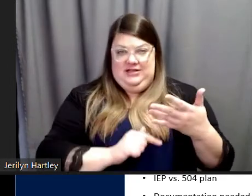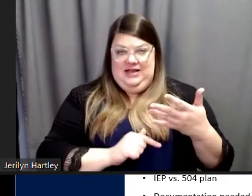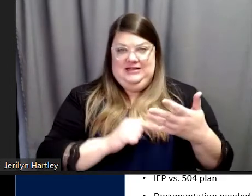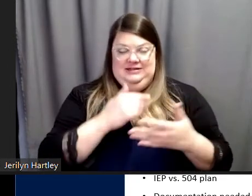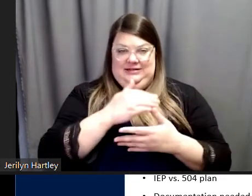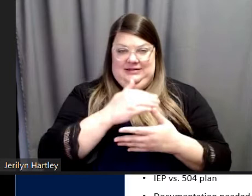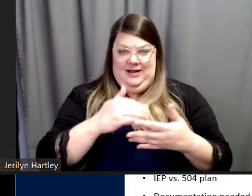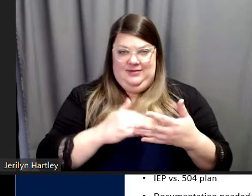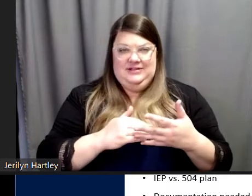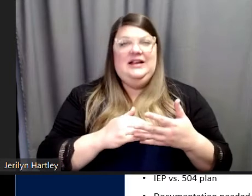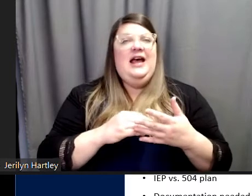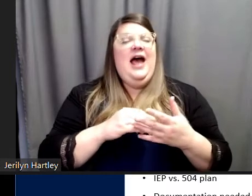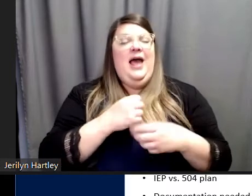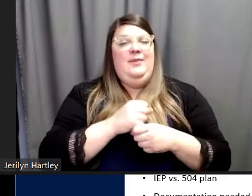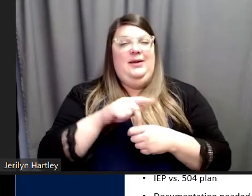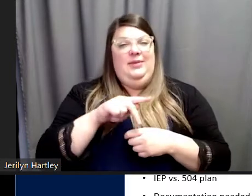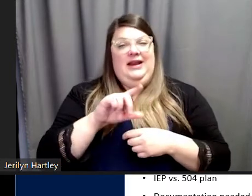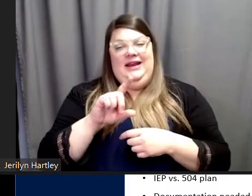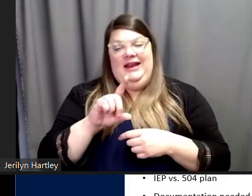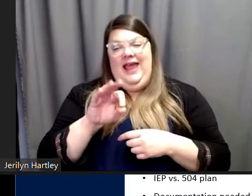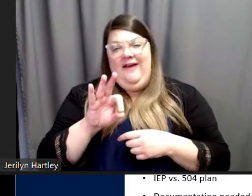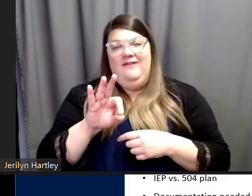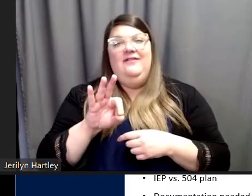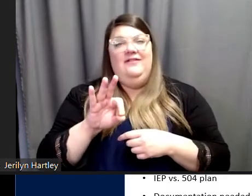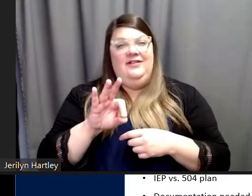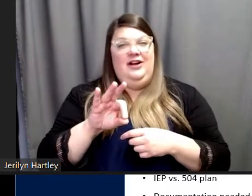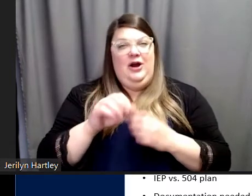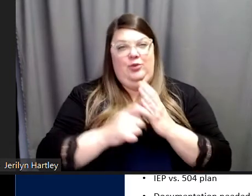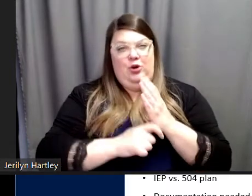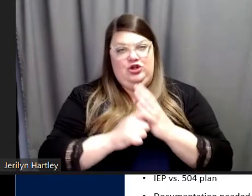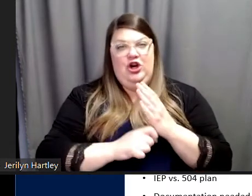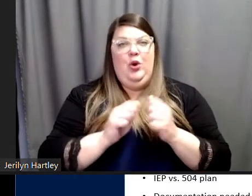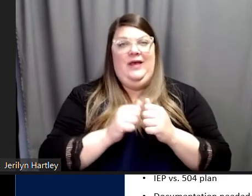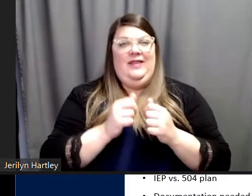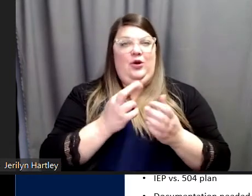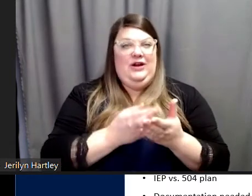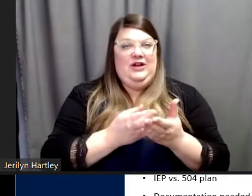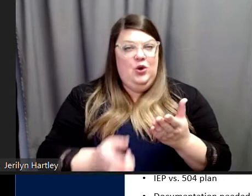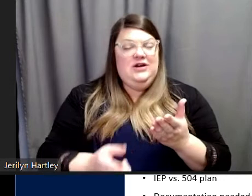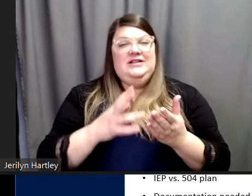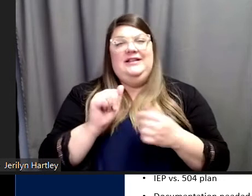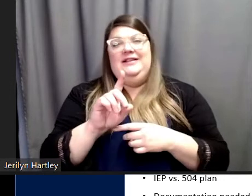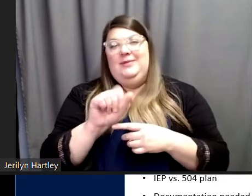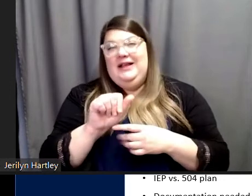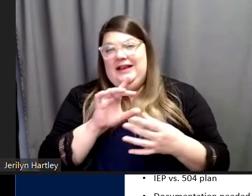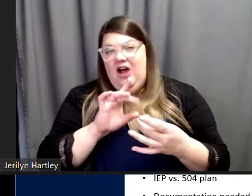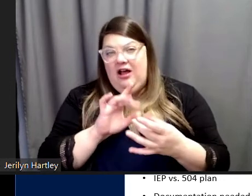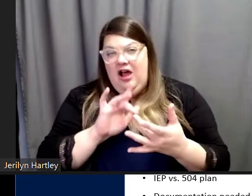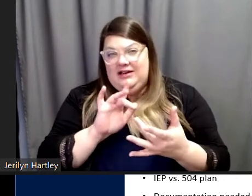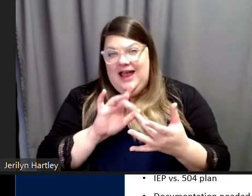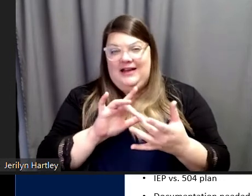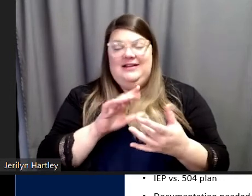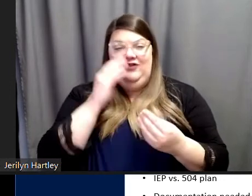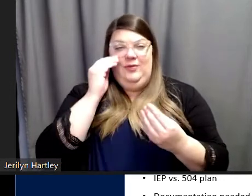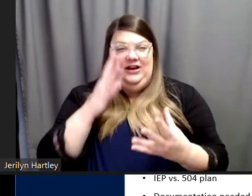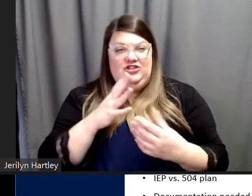with each college's resources, their disability accommodations page, and their contact information for each of the colleges that